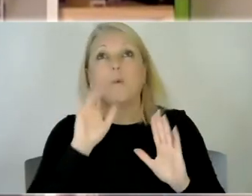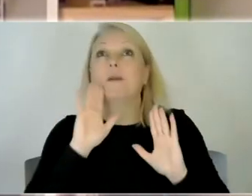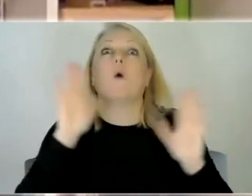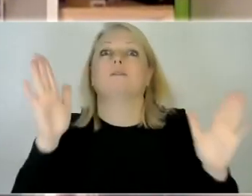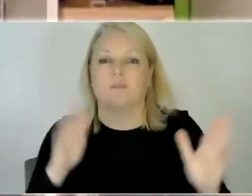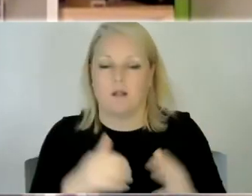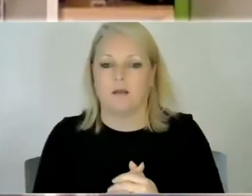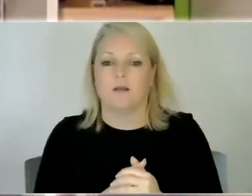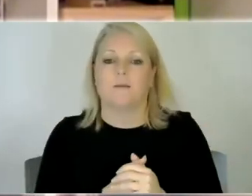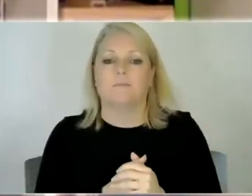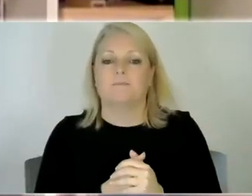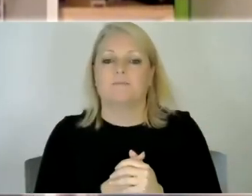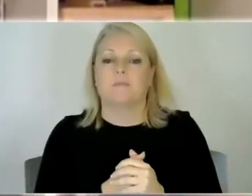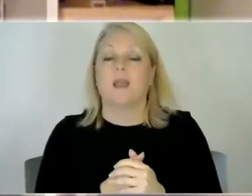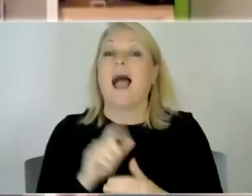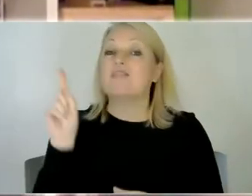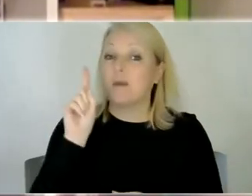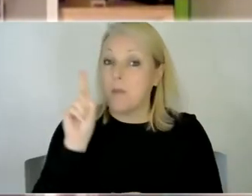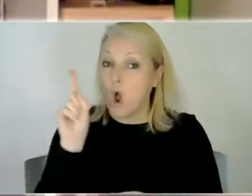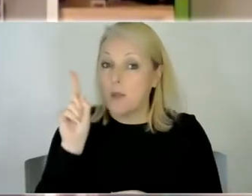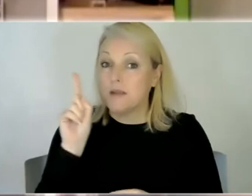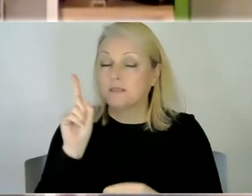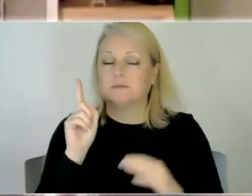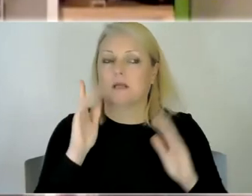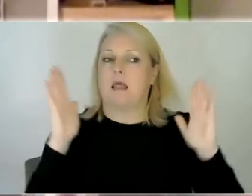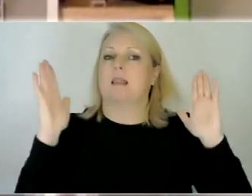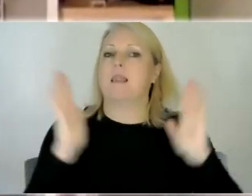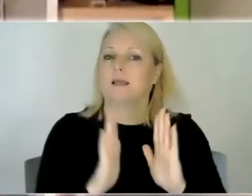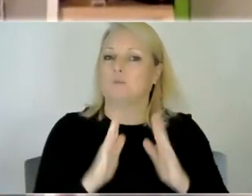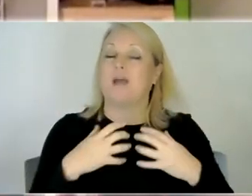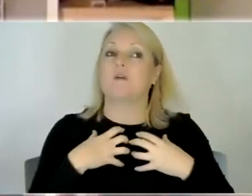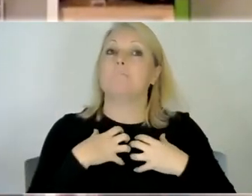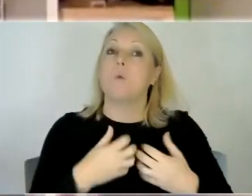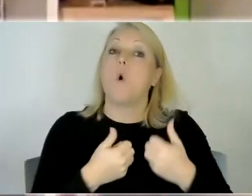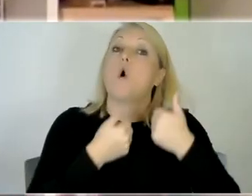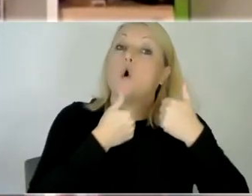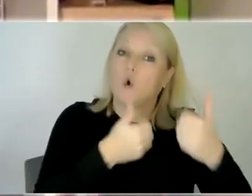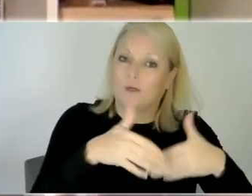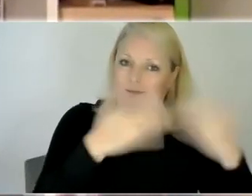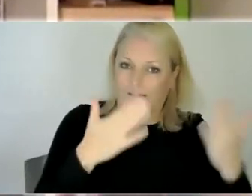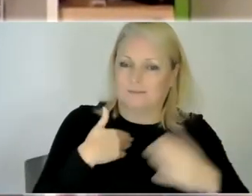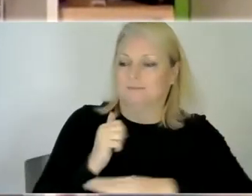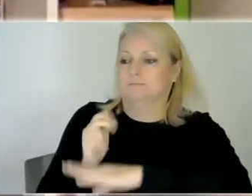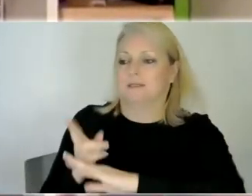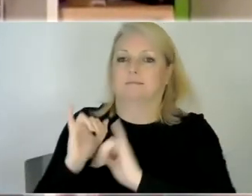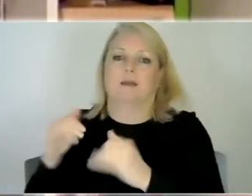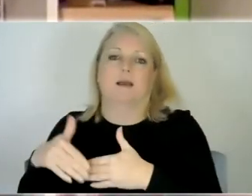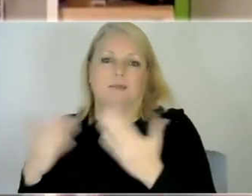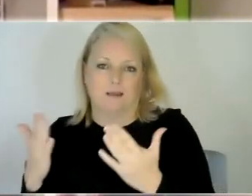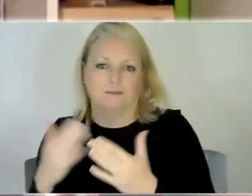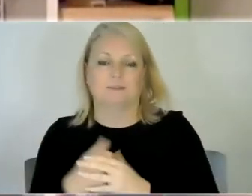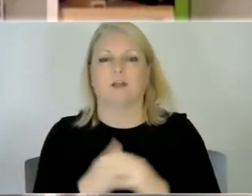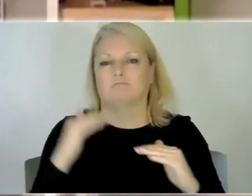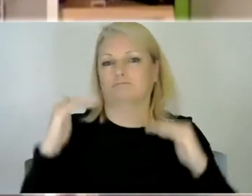luckily as i said at the moment we have much less bad days and well we have much more good days and bad days um so